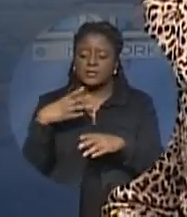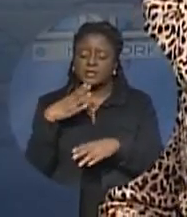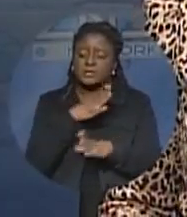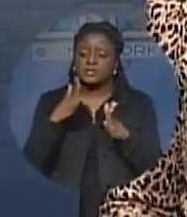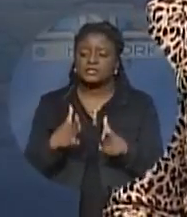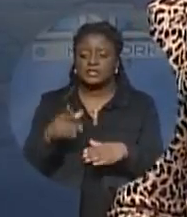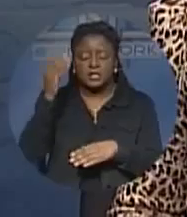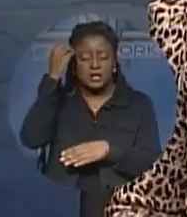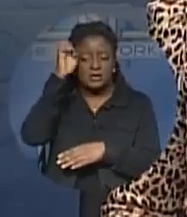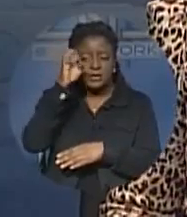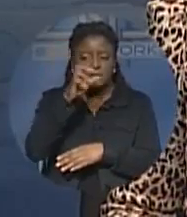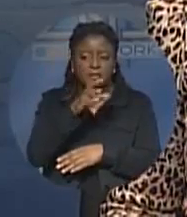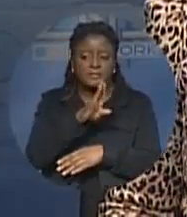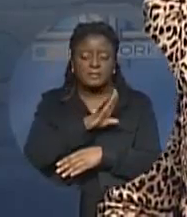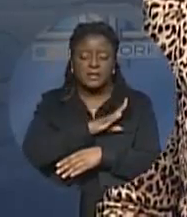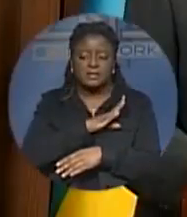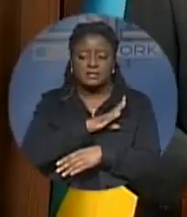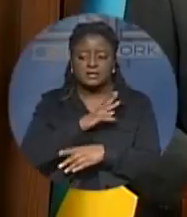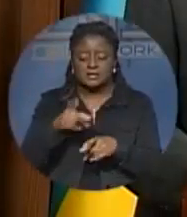this breakdown.